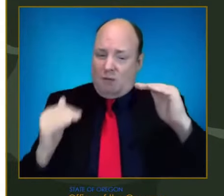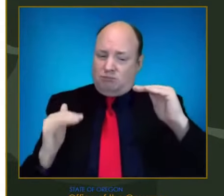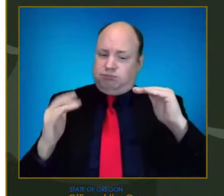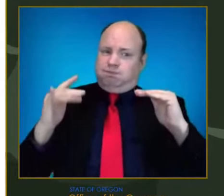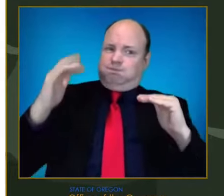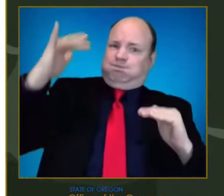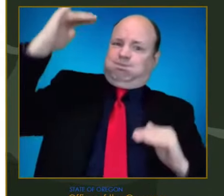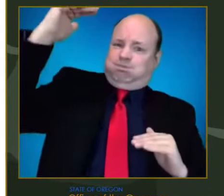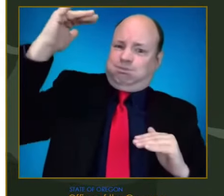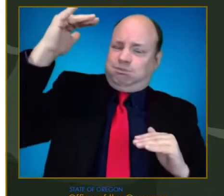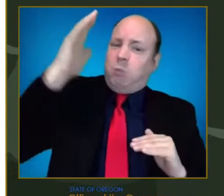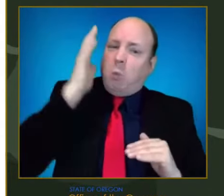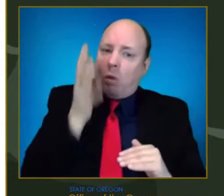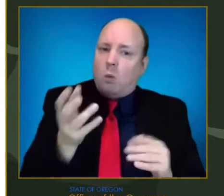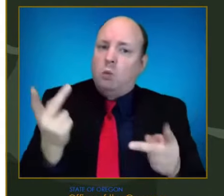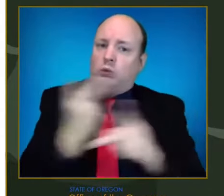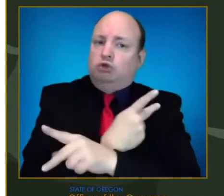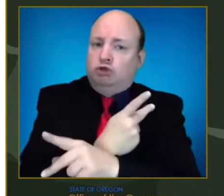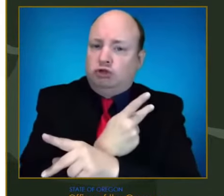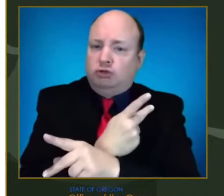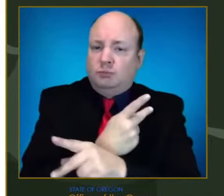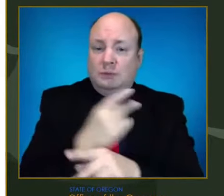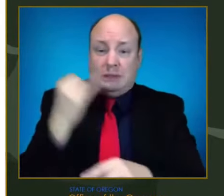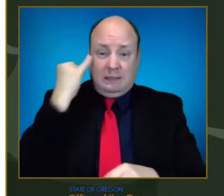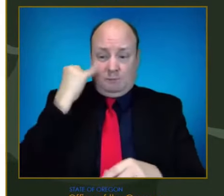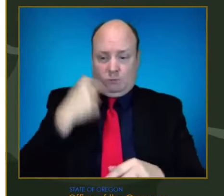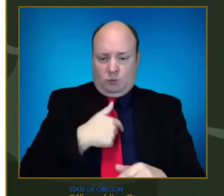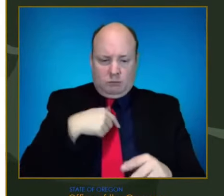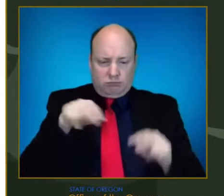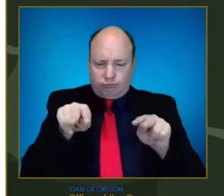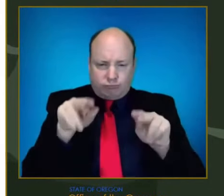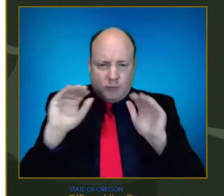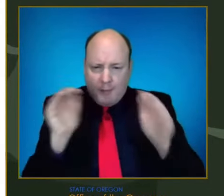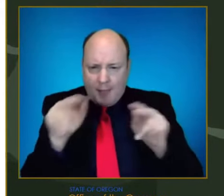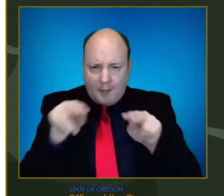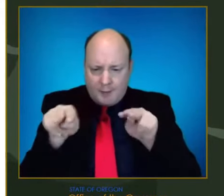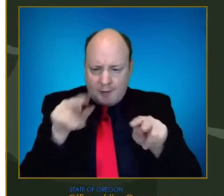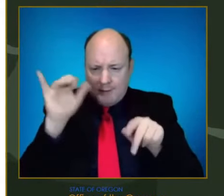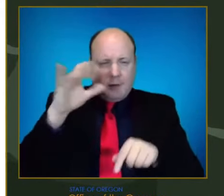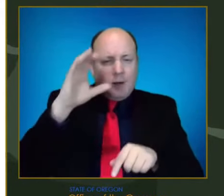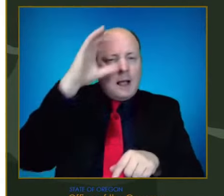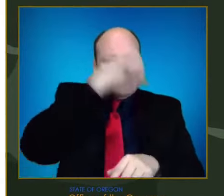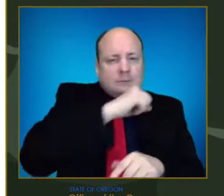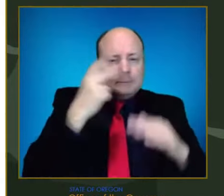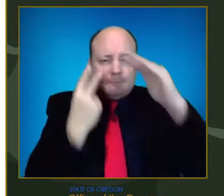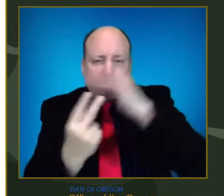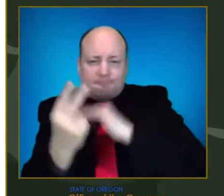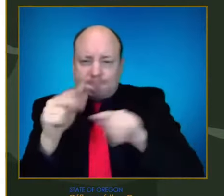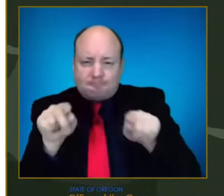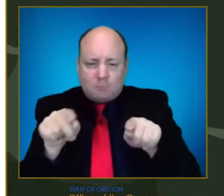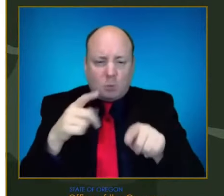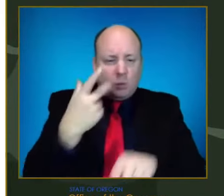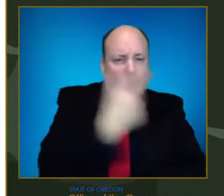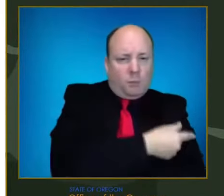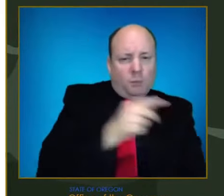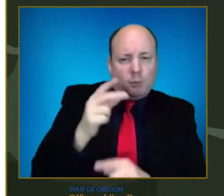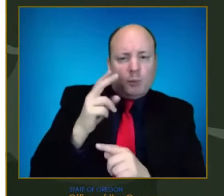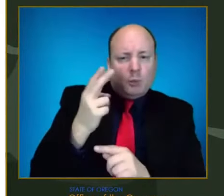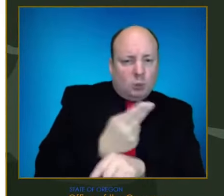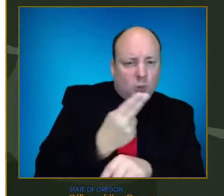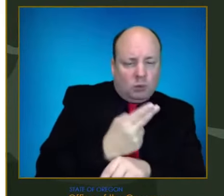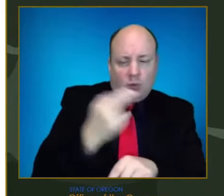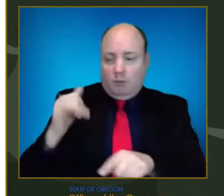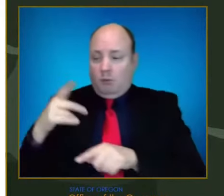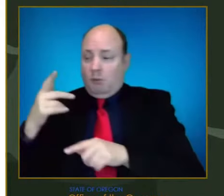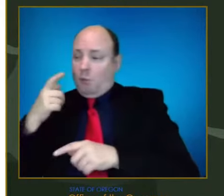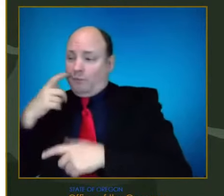these are the results you get when you apply those, those parameter estimates that have been matched up to other countries and states that are seeing this before us. We are